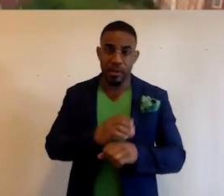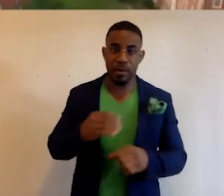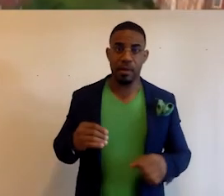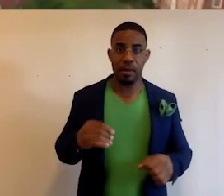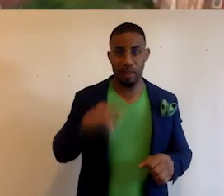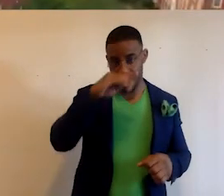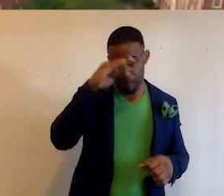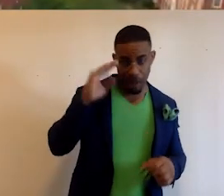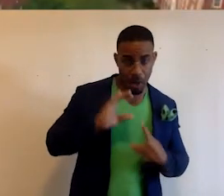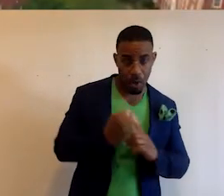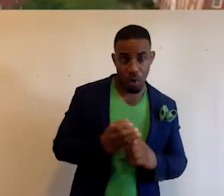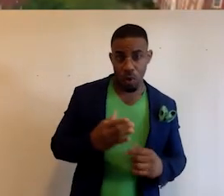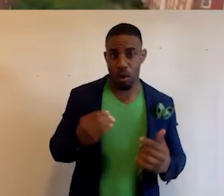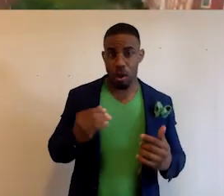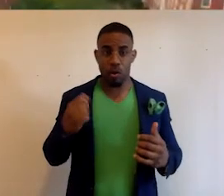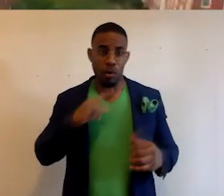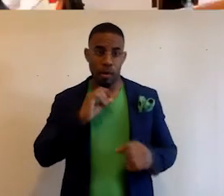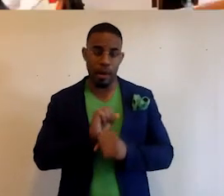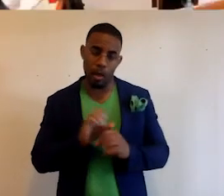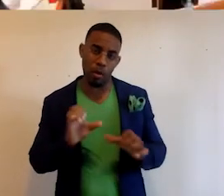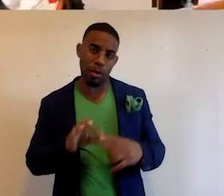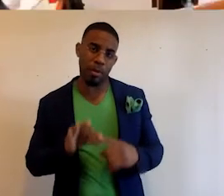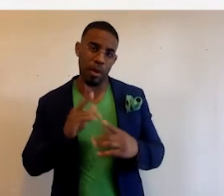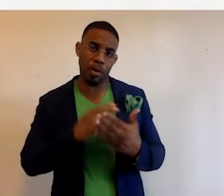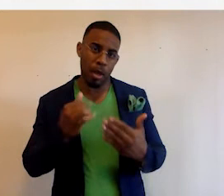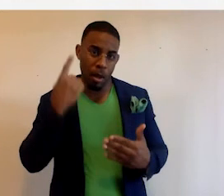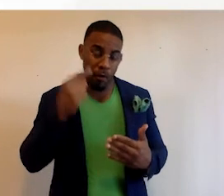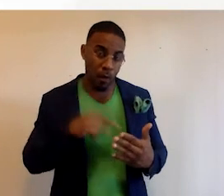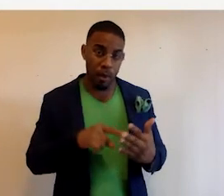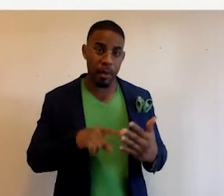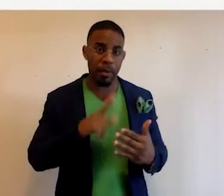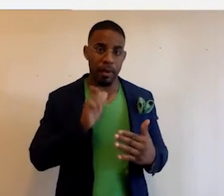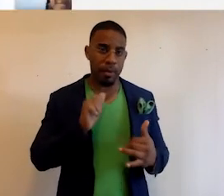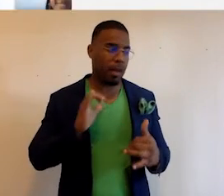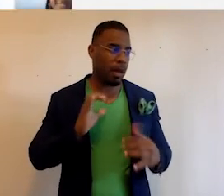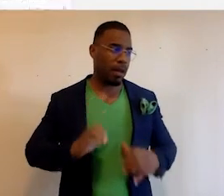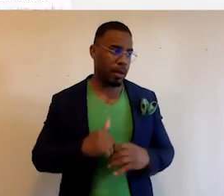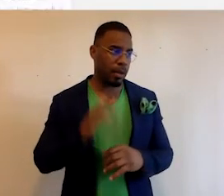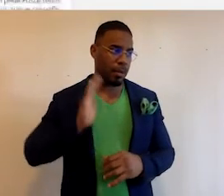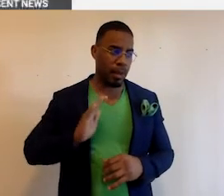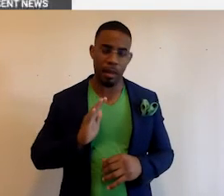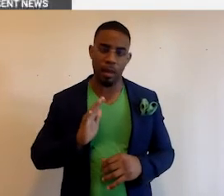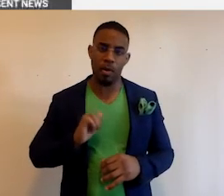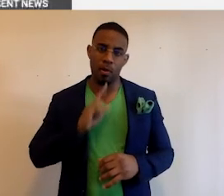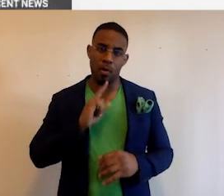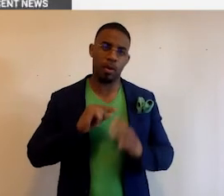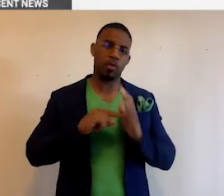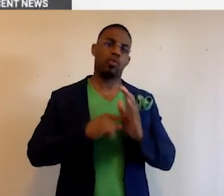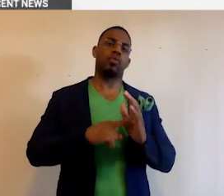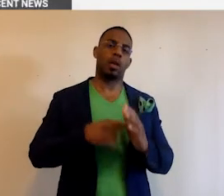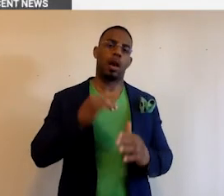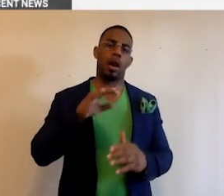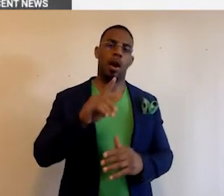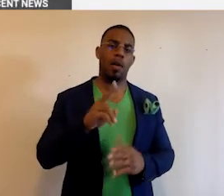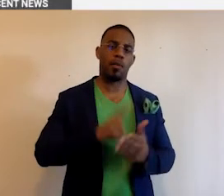Black culture, and so we're actually doing a special project for them. They've been one of our clients in the past, and we're going to be showcasing with Harvard